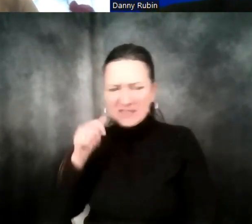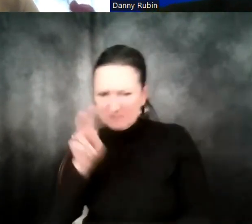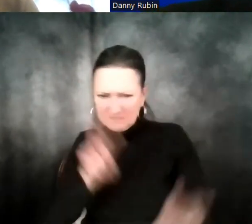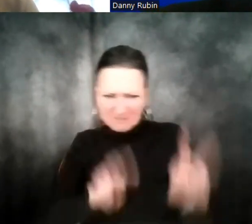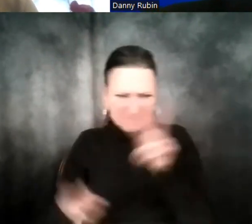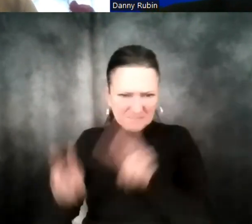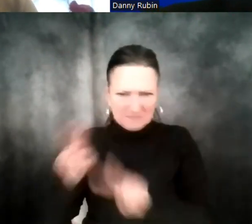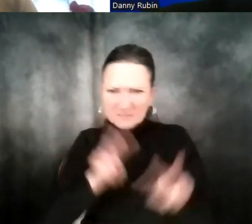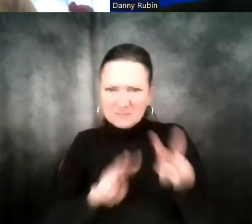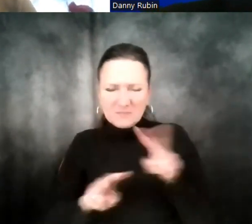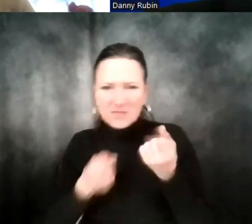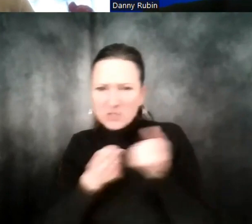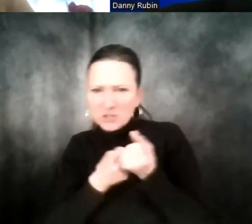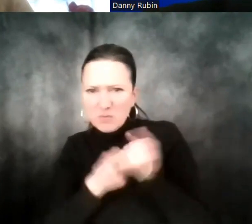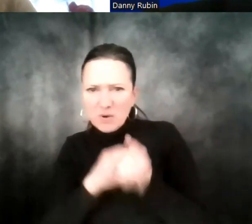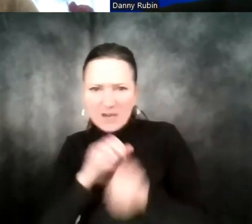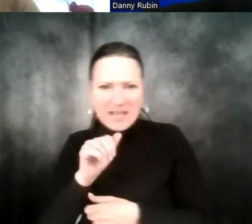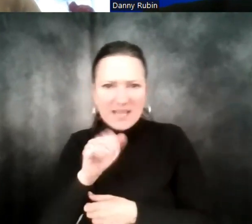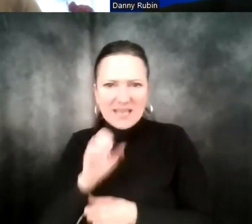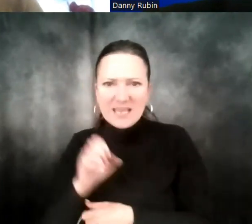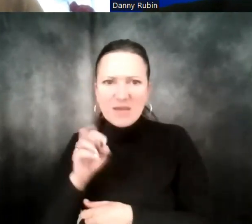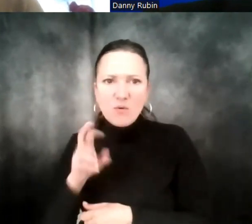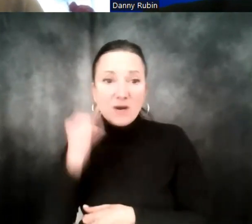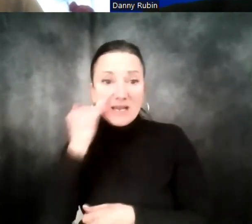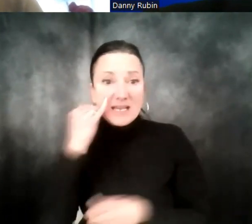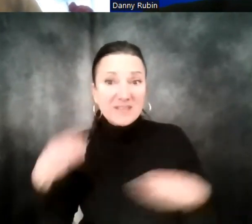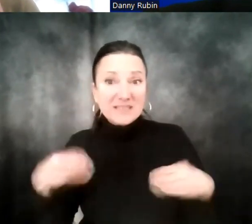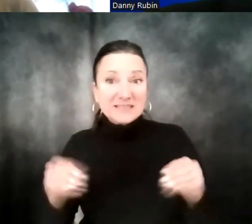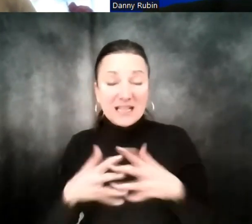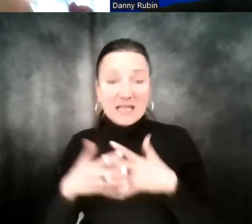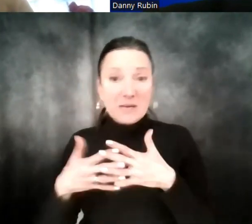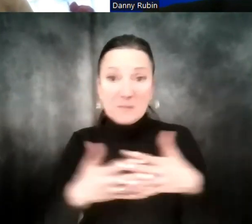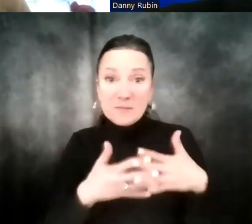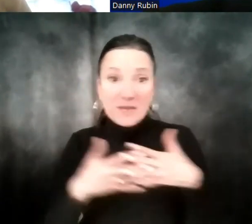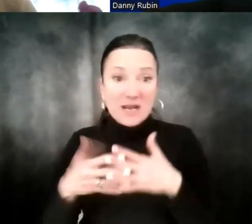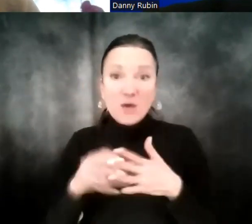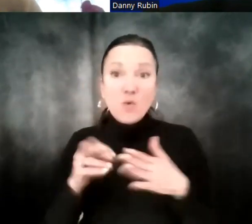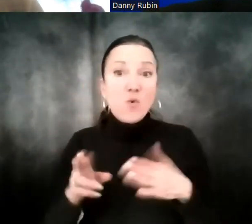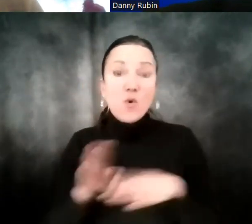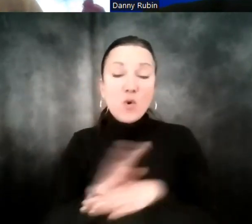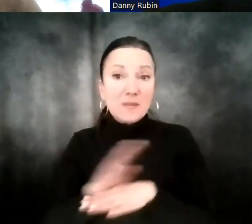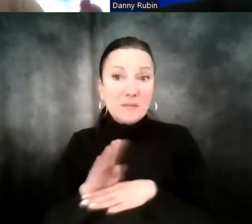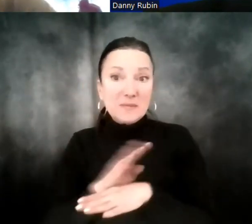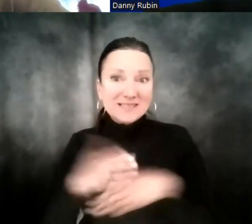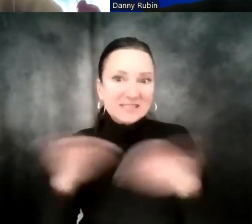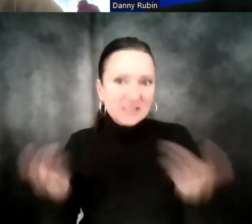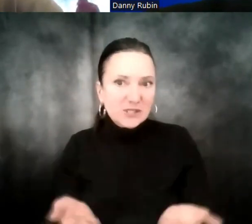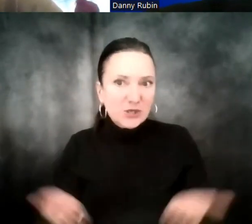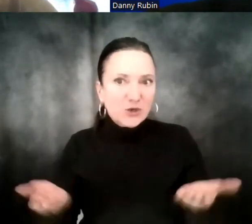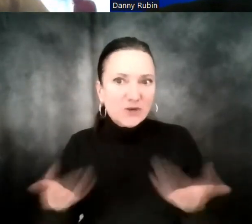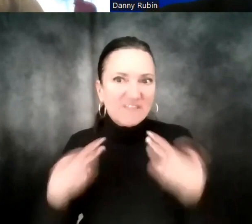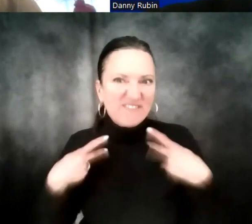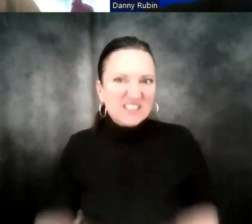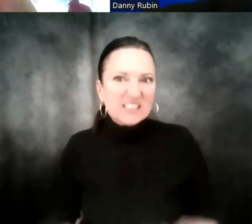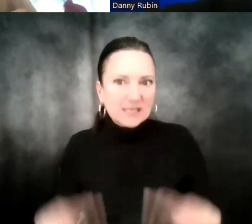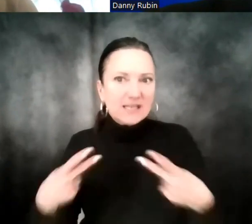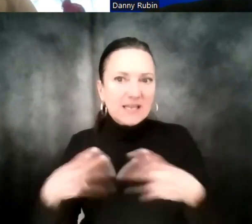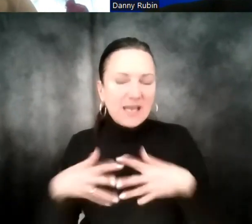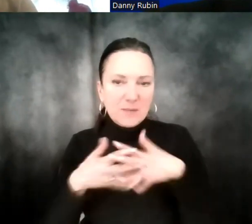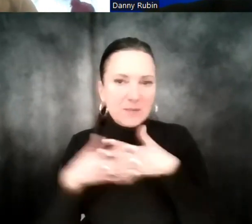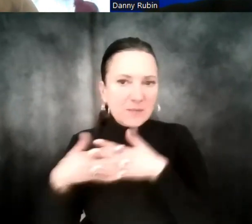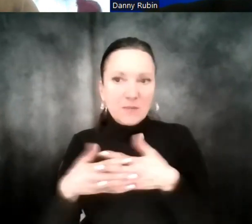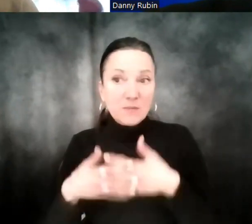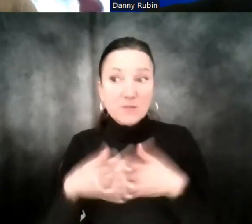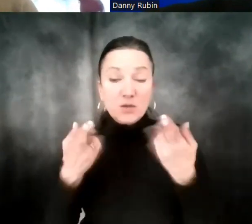supported by an advertising AE, if they sell in the United States, or if their business is located in the United States. And all of